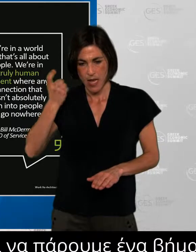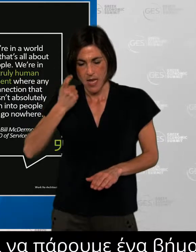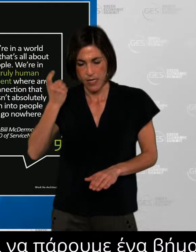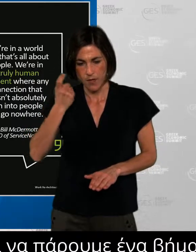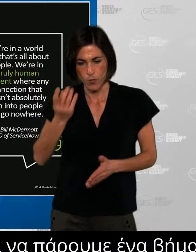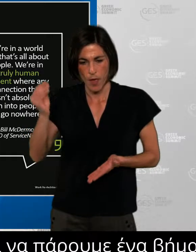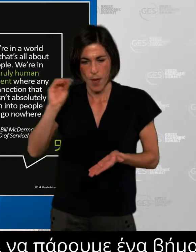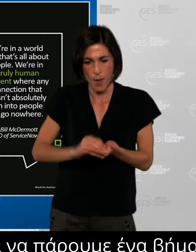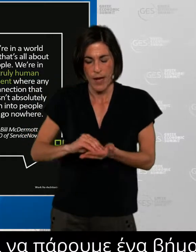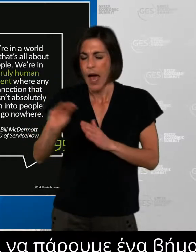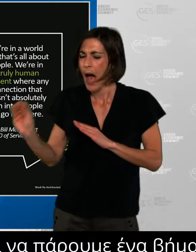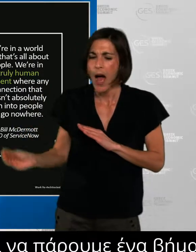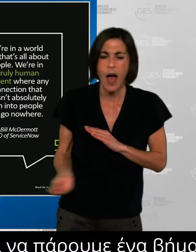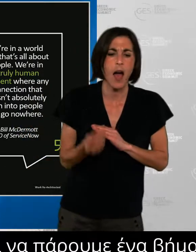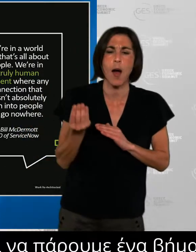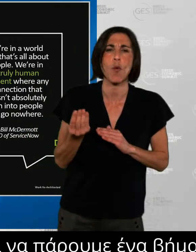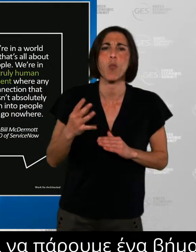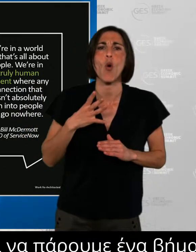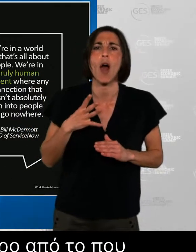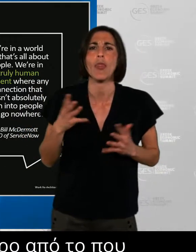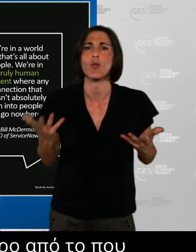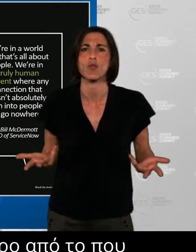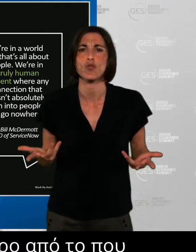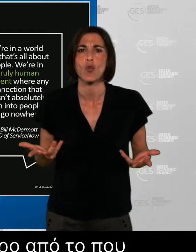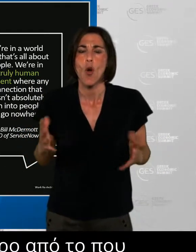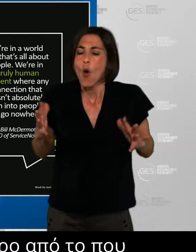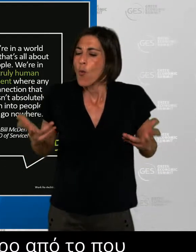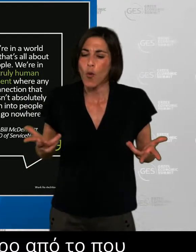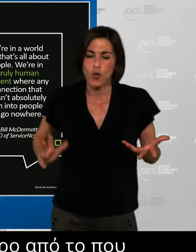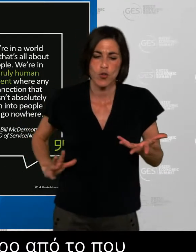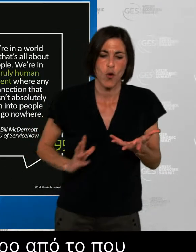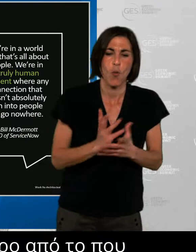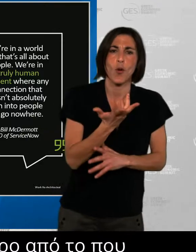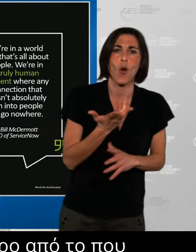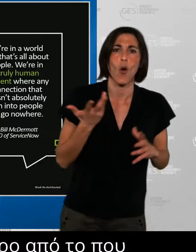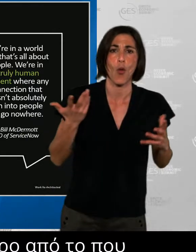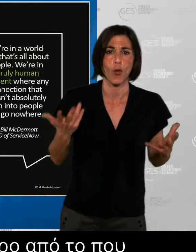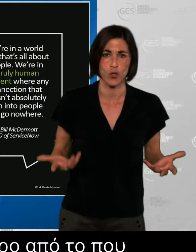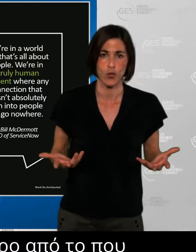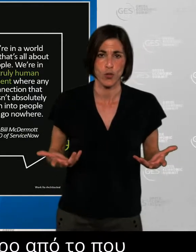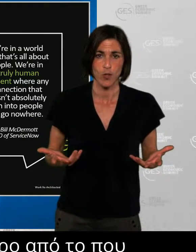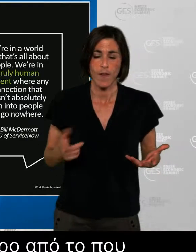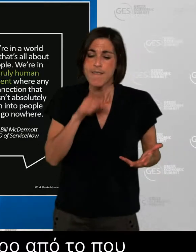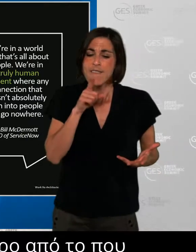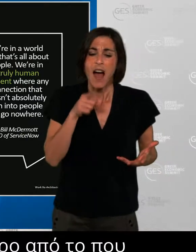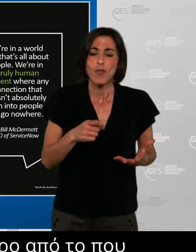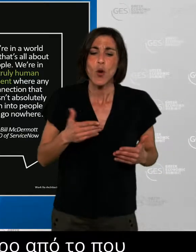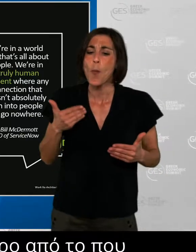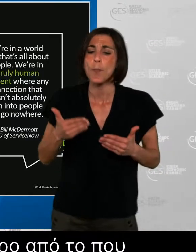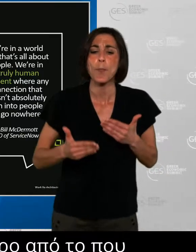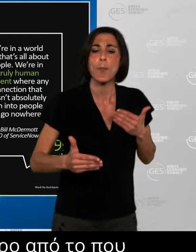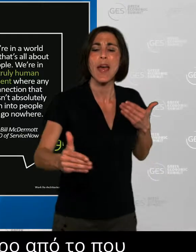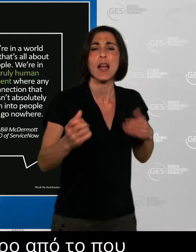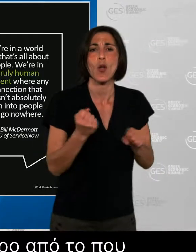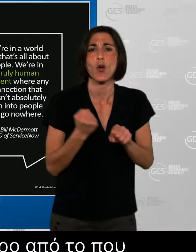progression of how we have evolved in this new future of work? And so part of what we need